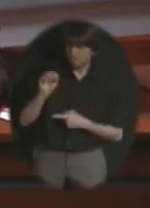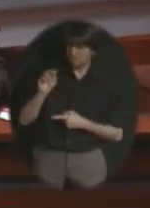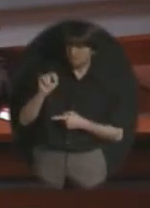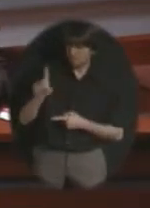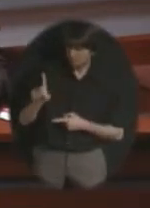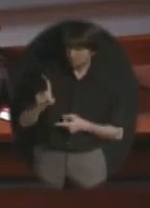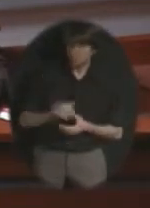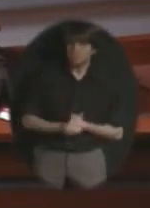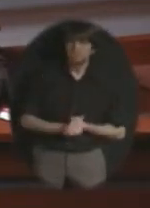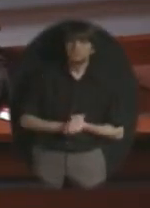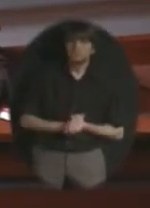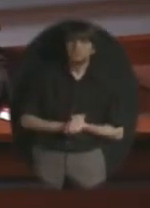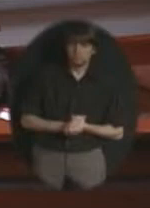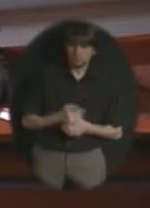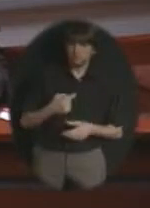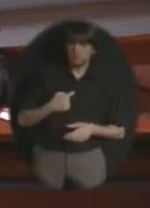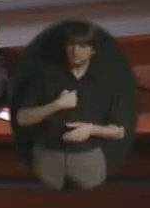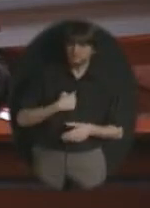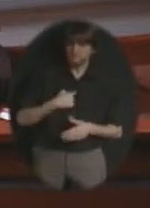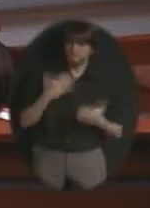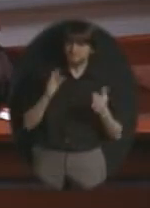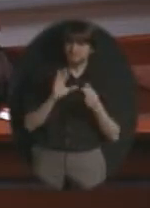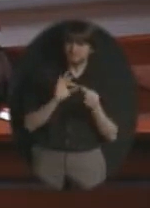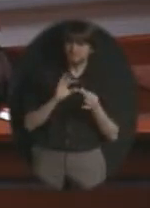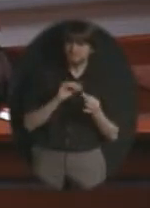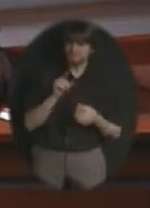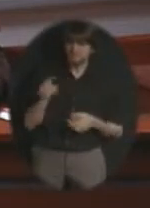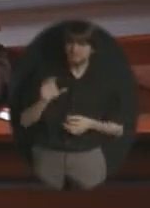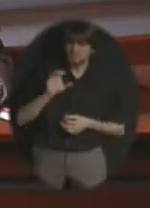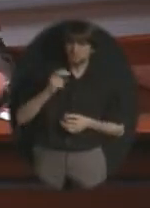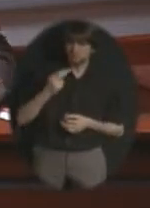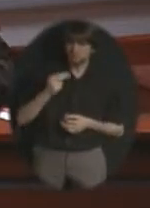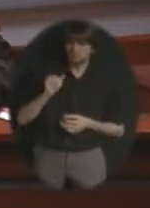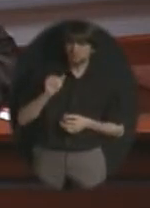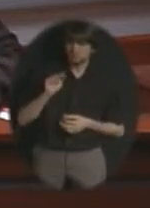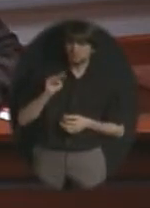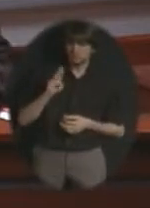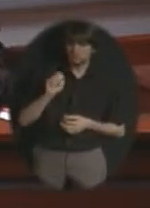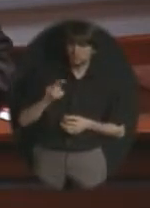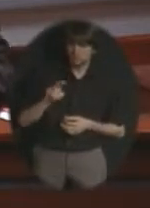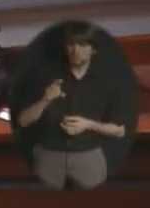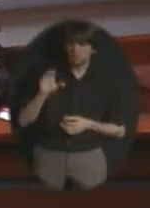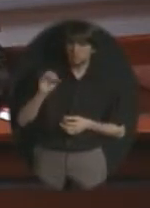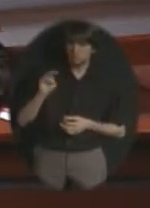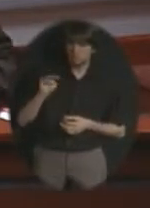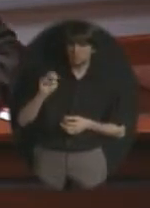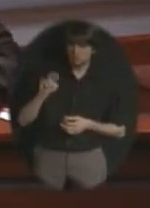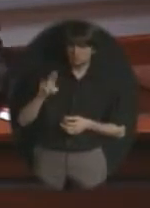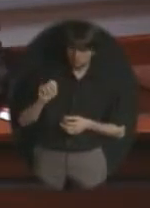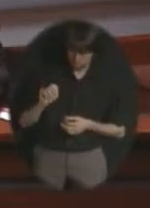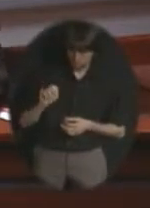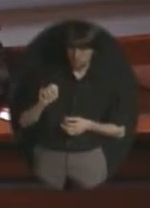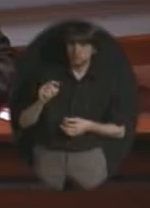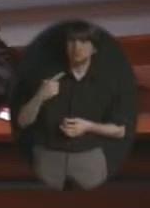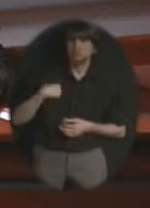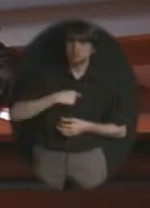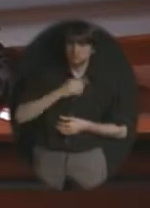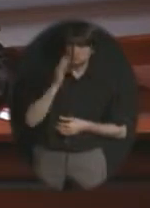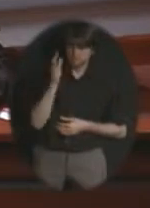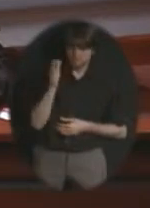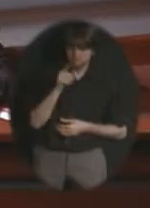this at the chamber the other day saying that we have our chamber of commerce event coming up and that happens to be graduation